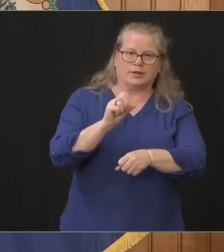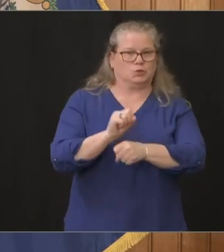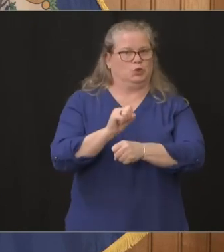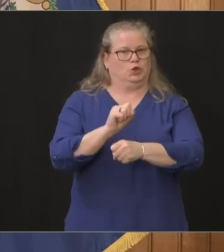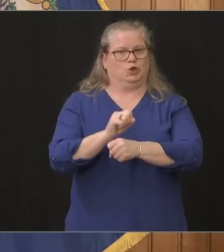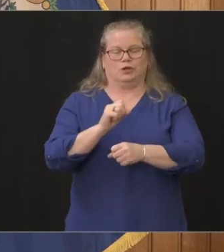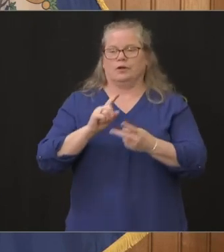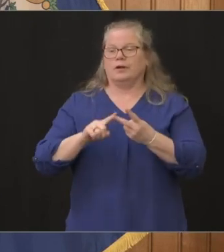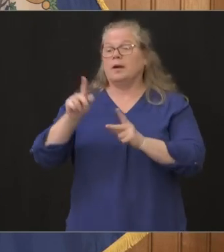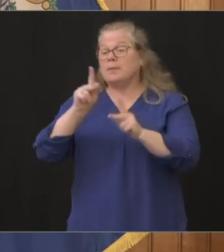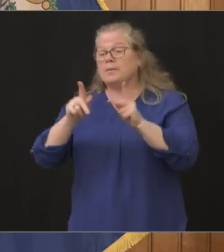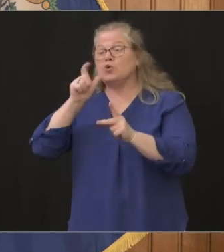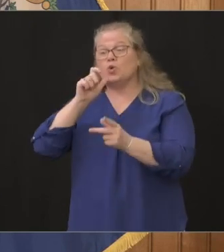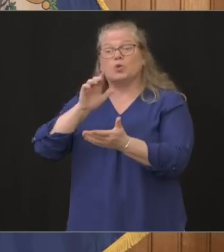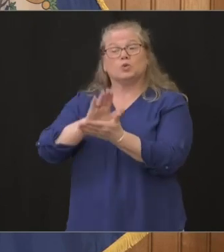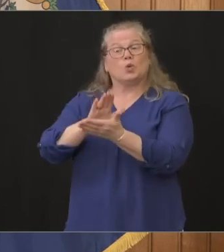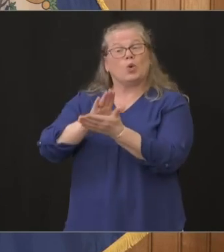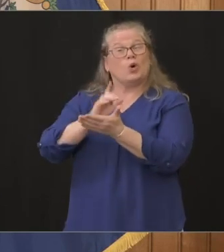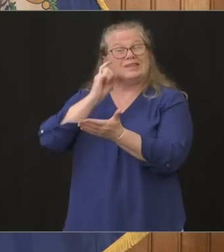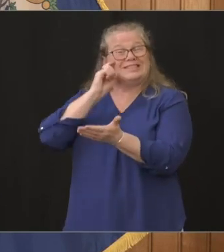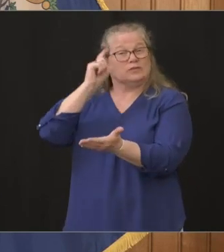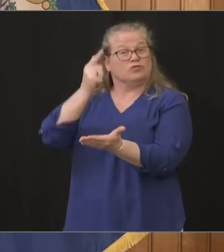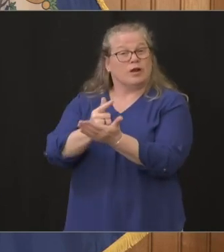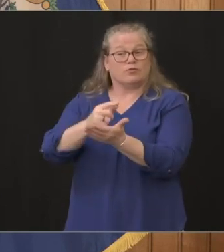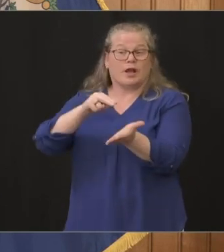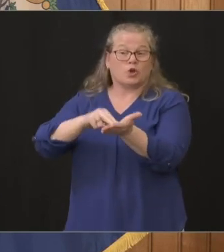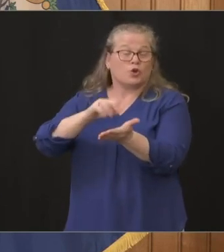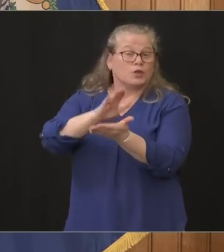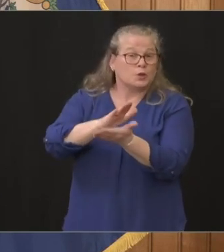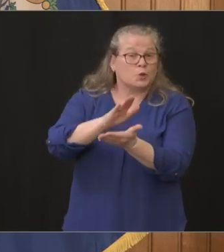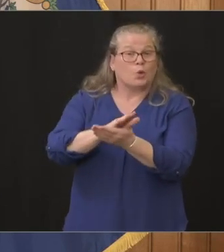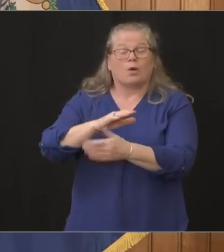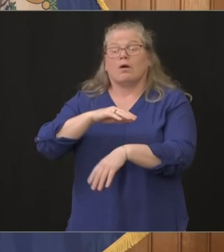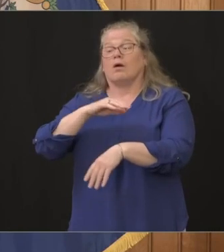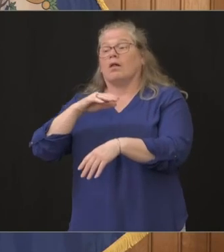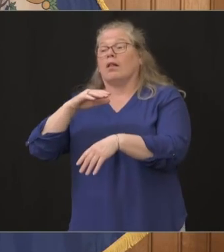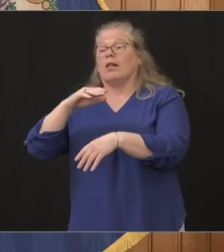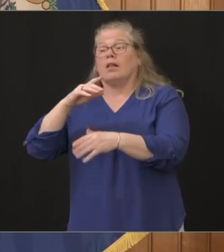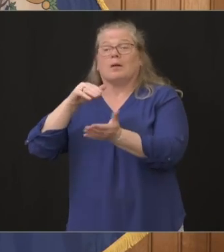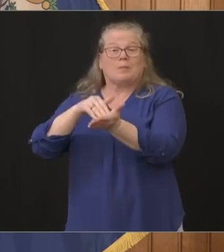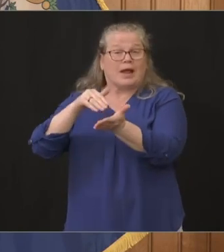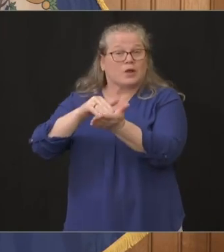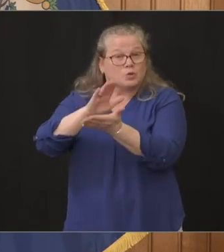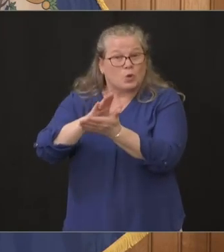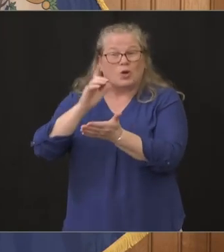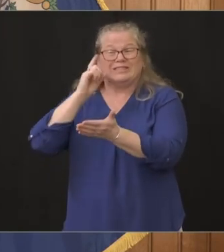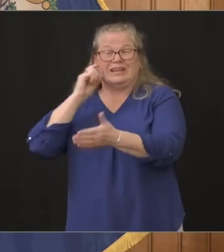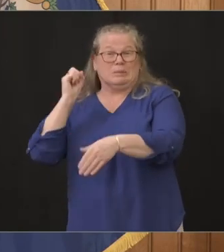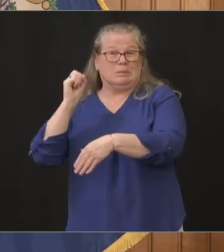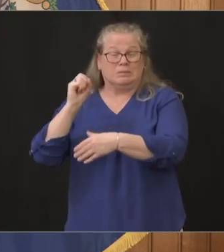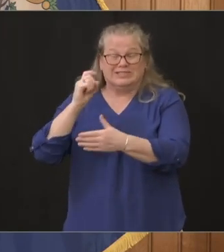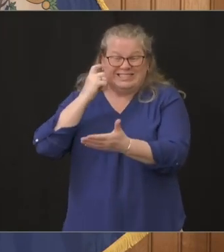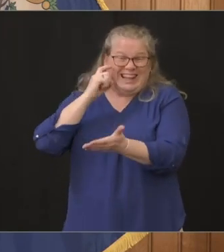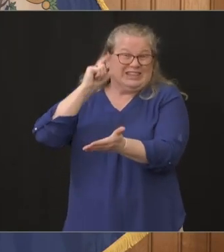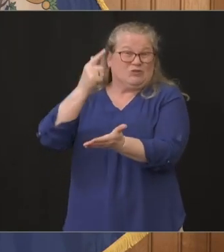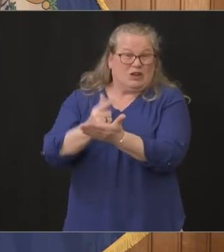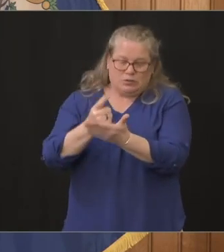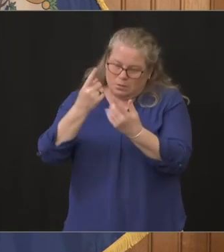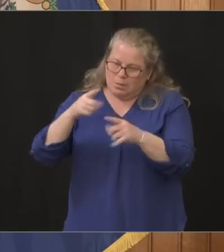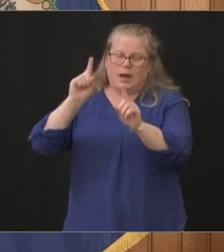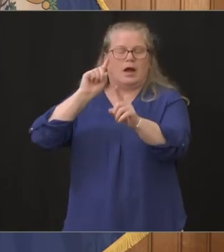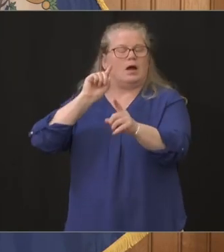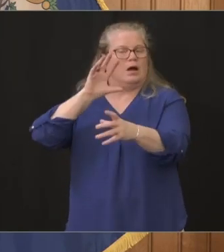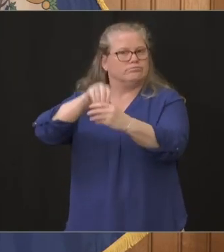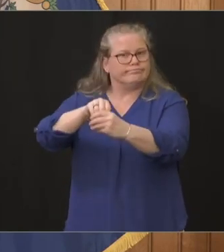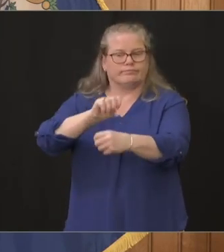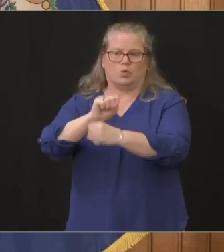nursing school who can come back other retired nurses you can go to figure out what that website is